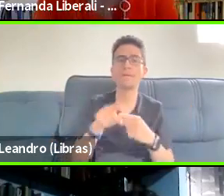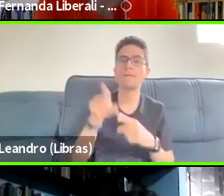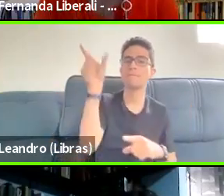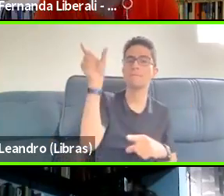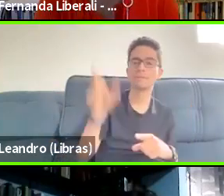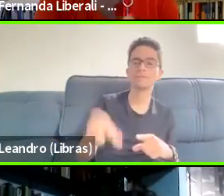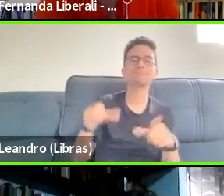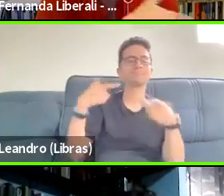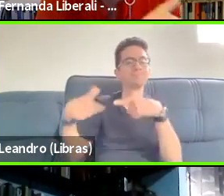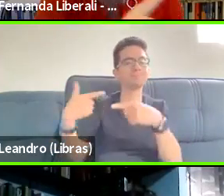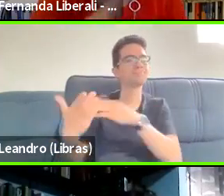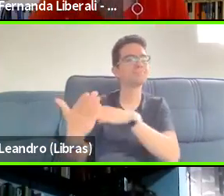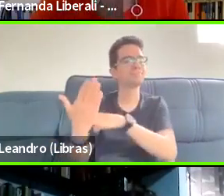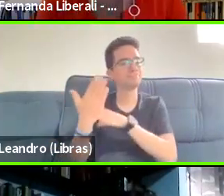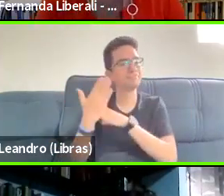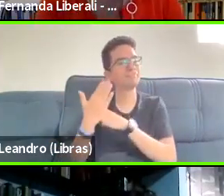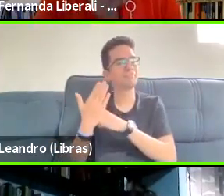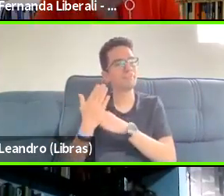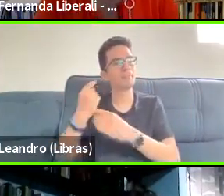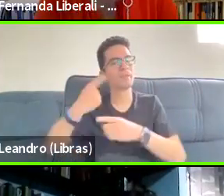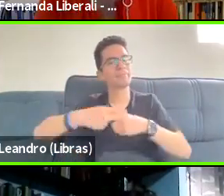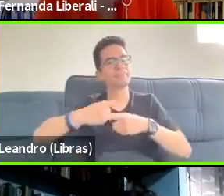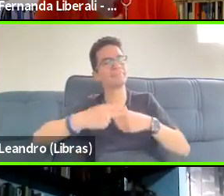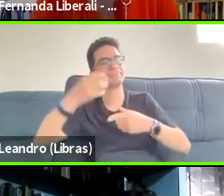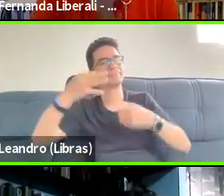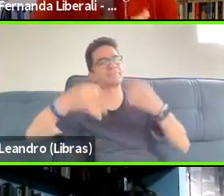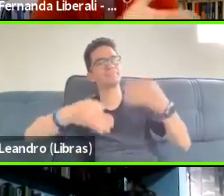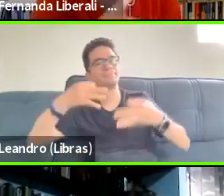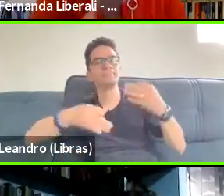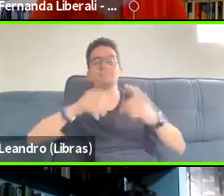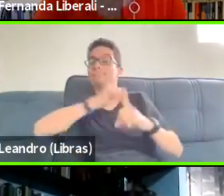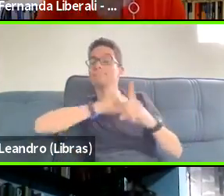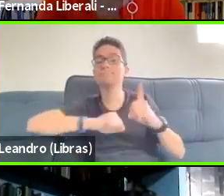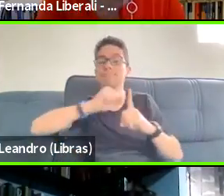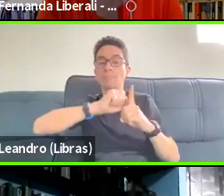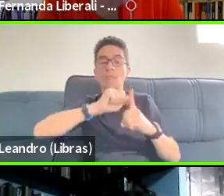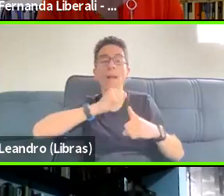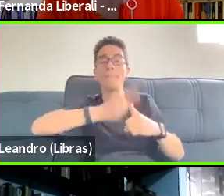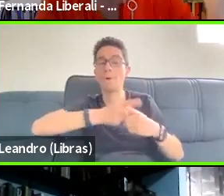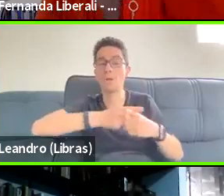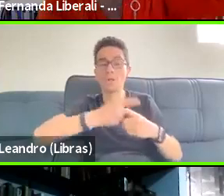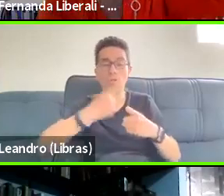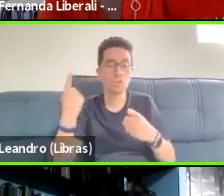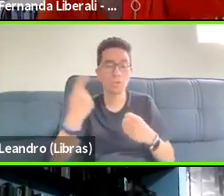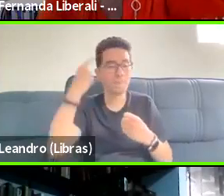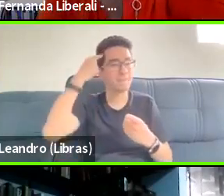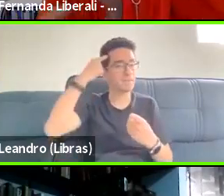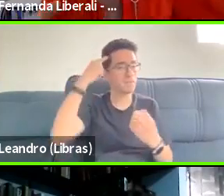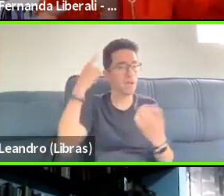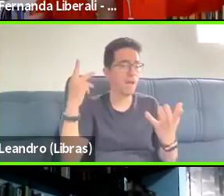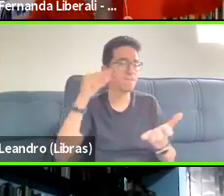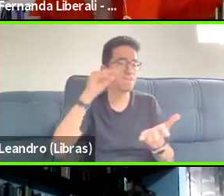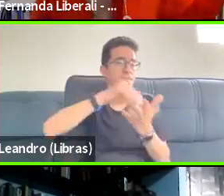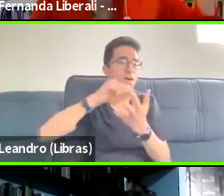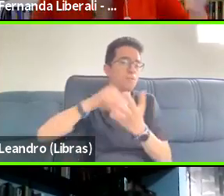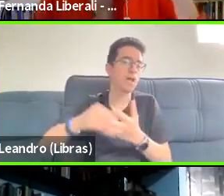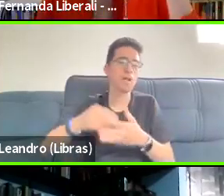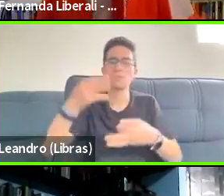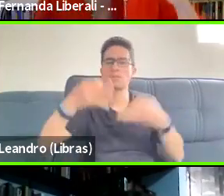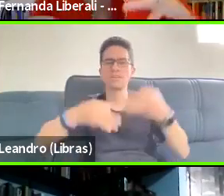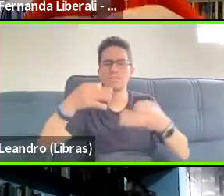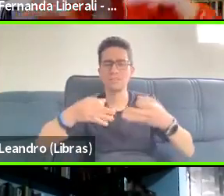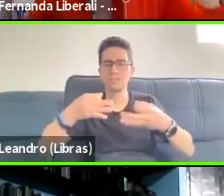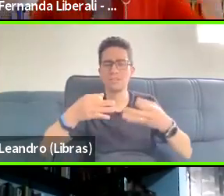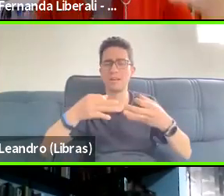depart from injustice from very oppressive context. For example, this week we